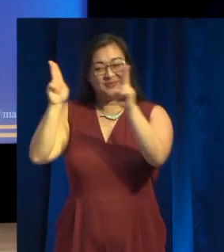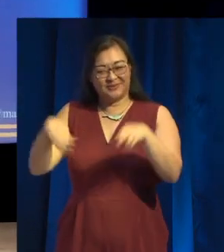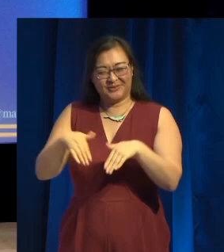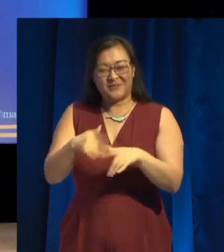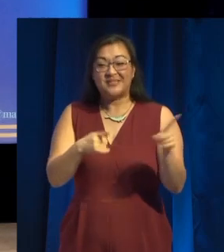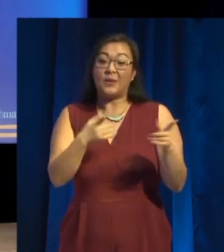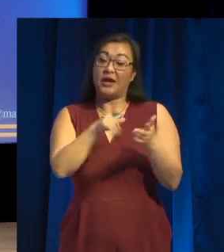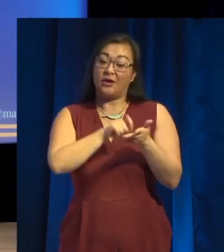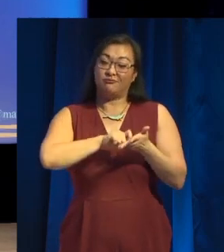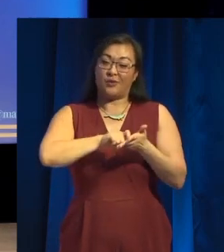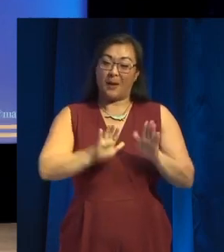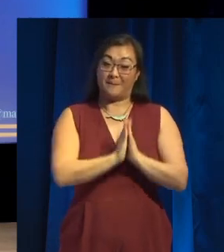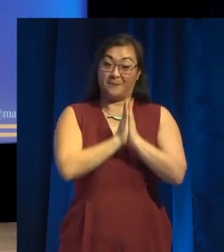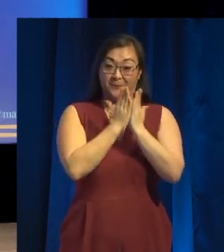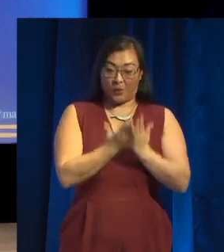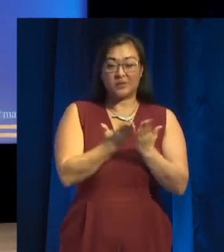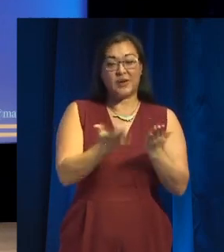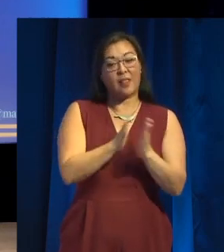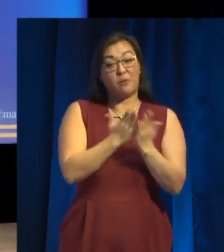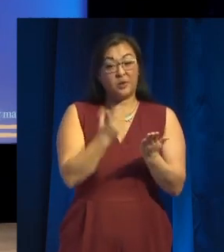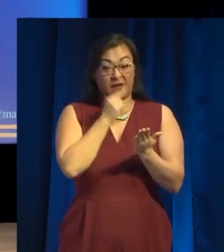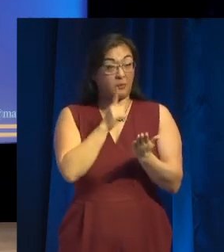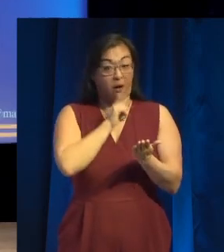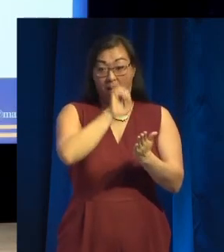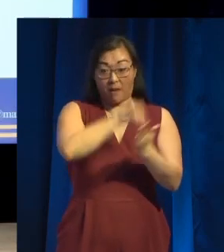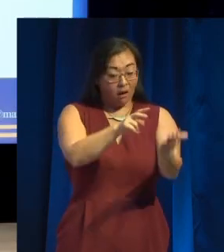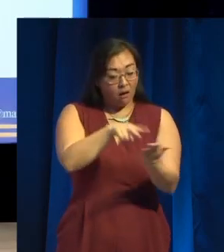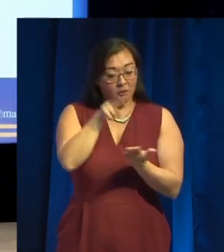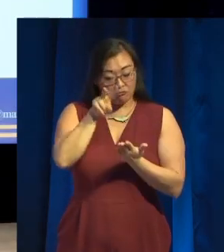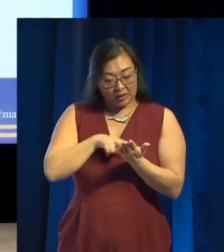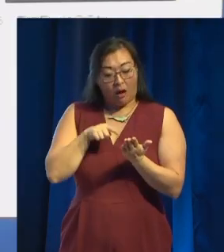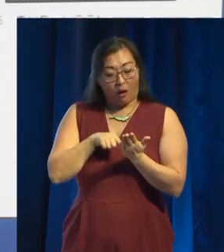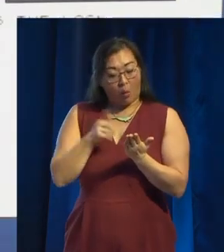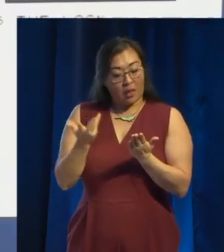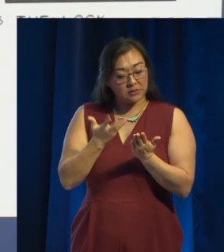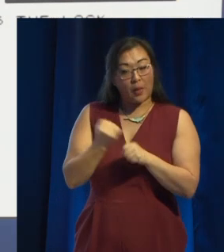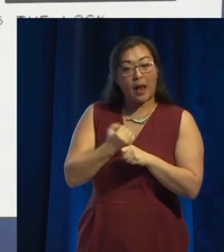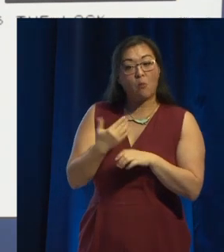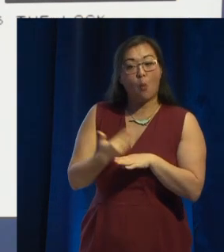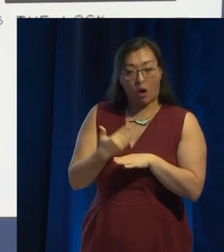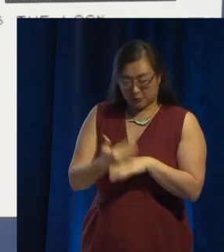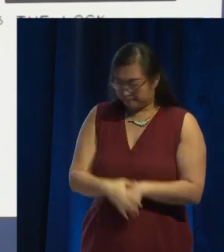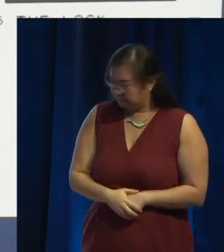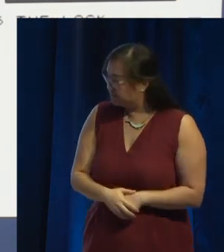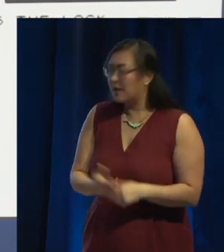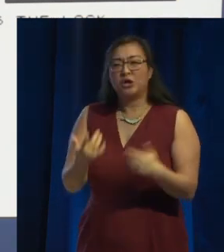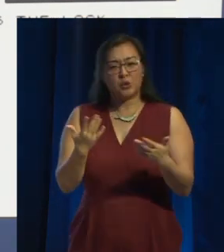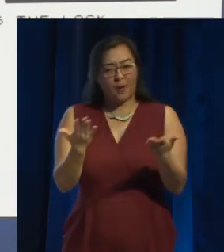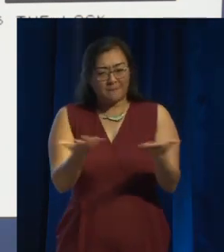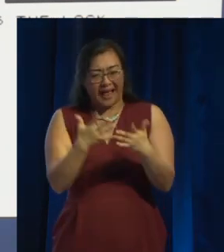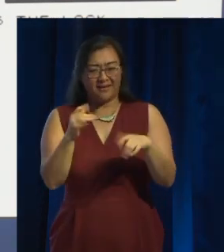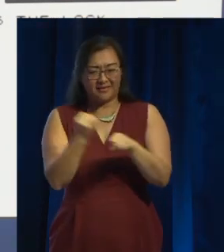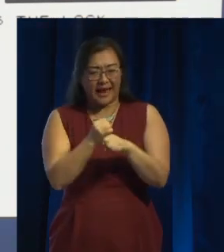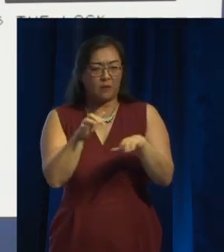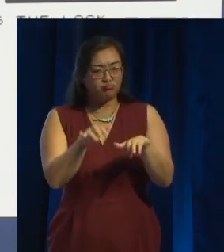now available. So, I got a copy of that. I read through it. I said, oh, right, so this is how the game works. But on playing the game, I realized that first thing,